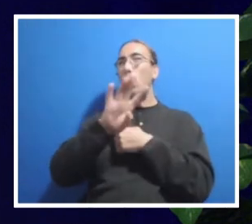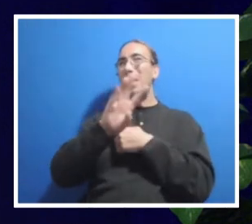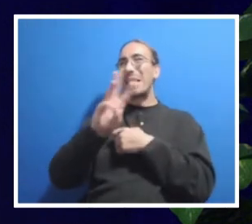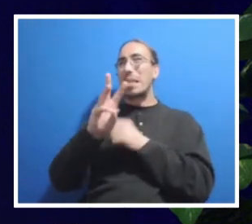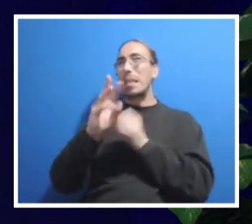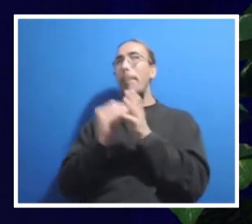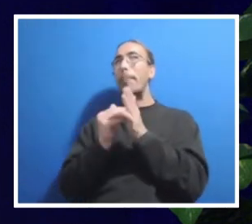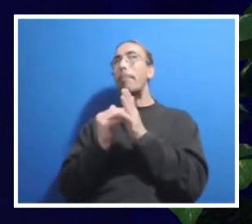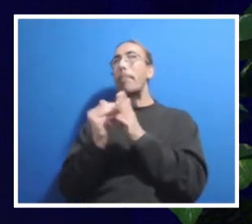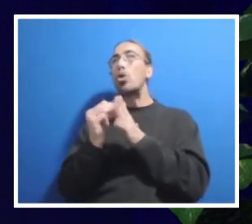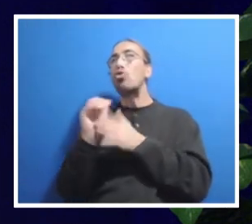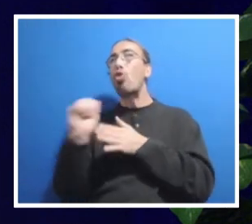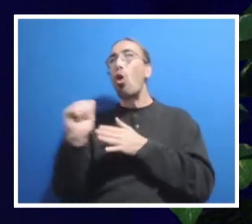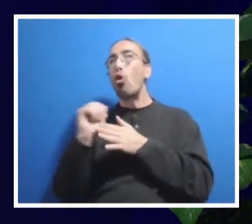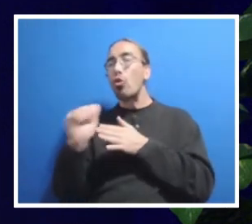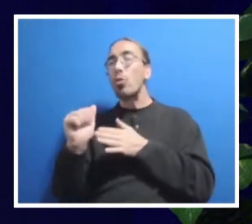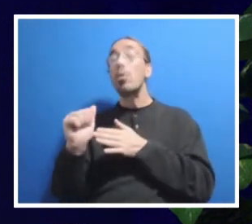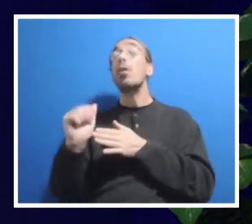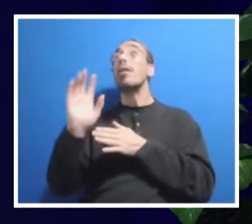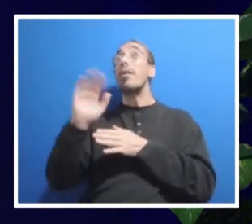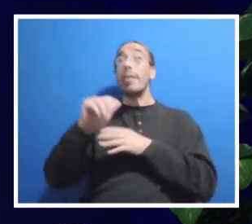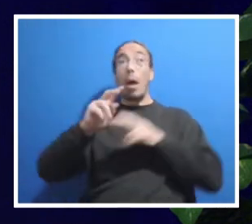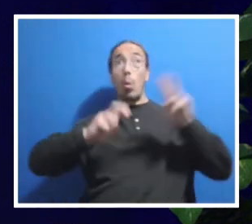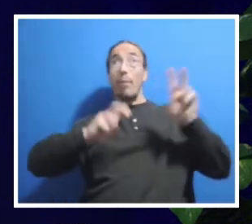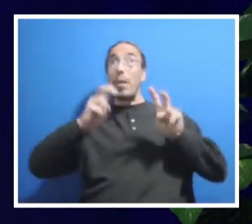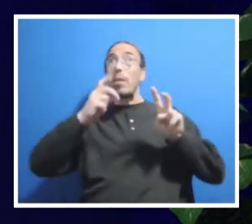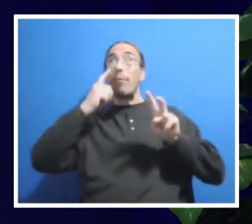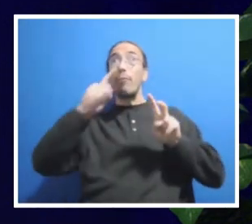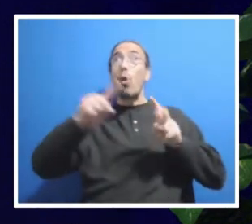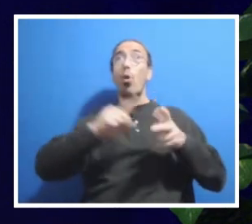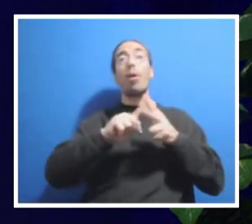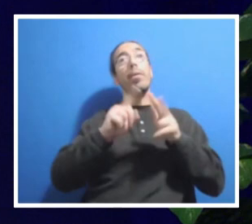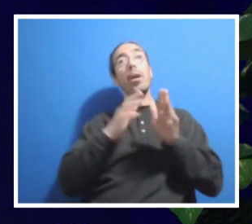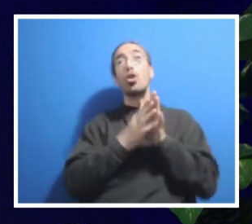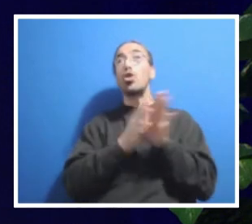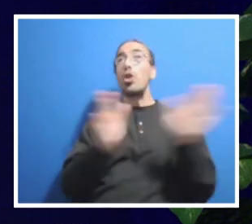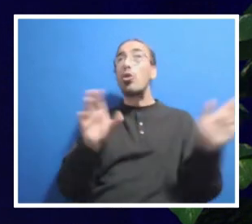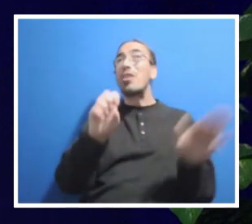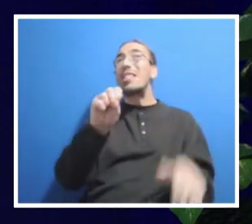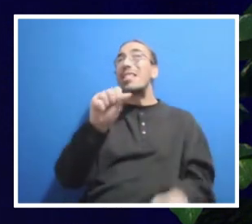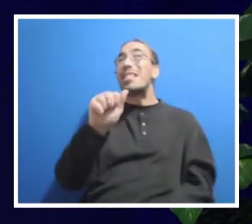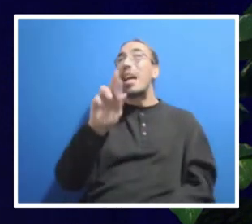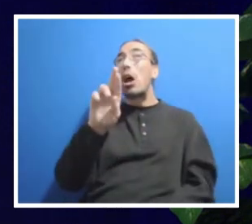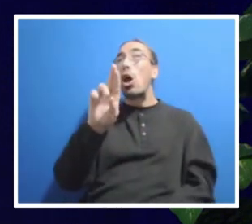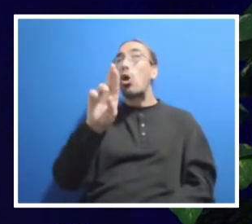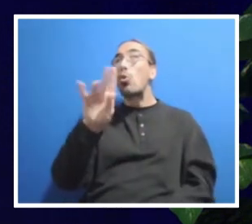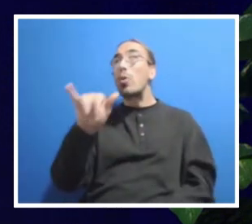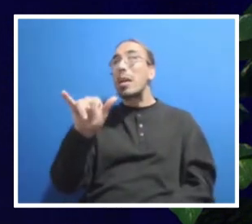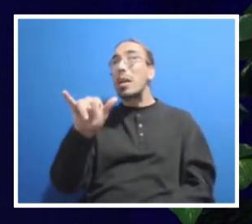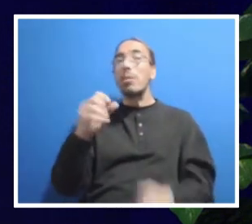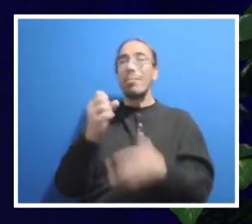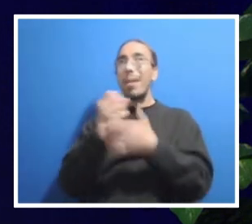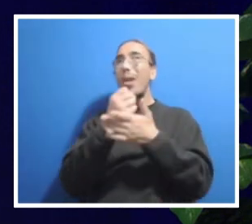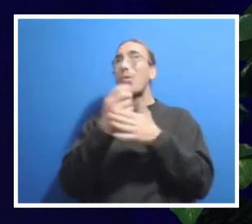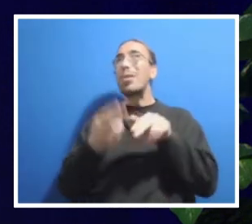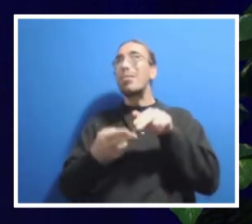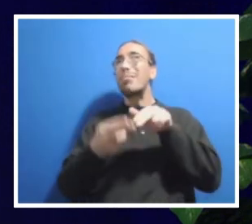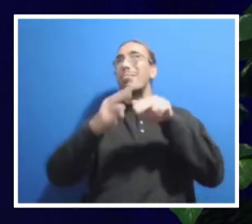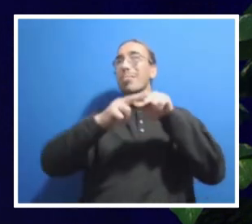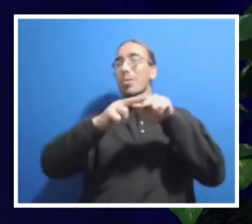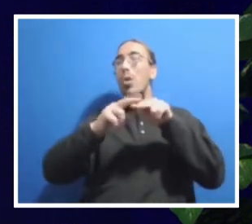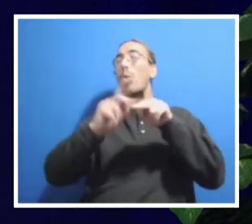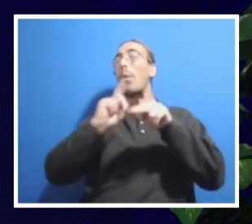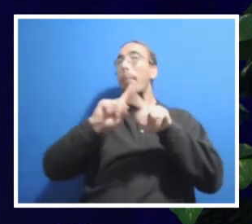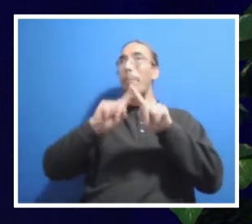of that budget deficit gets reinvested back into things like the general salary increase. It's just where we're at right now where we have to redistribute some of our